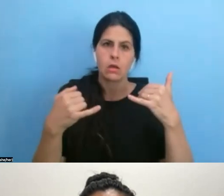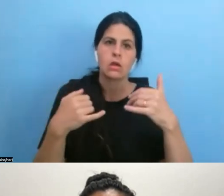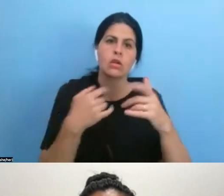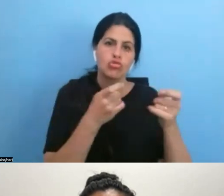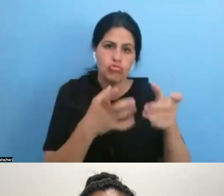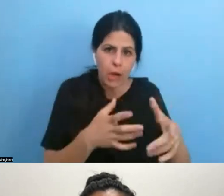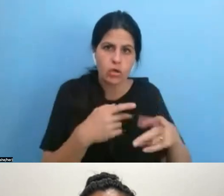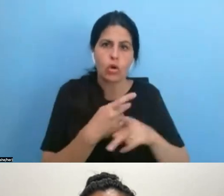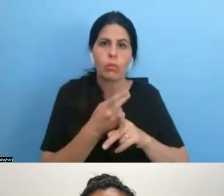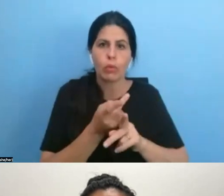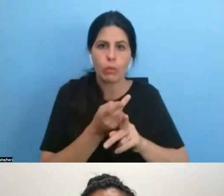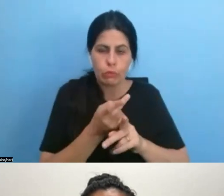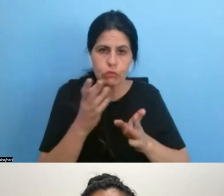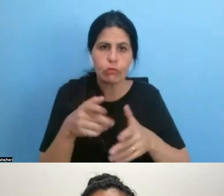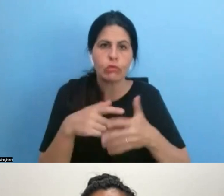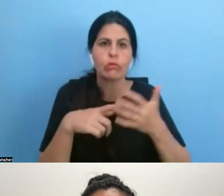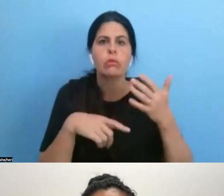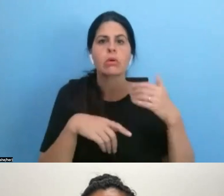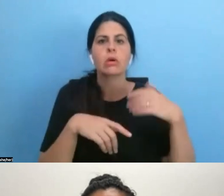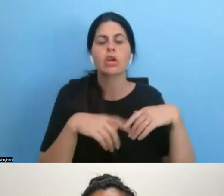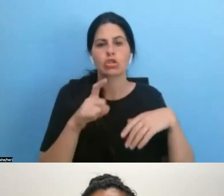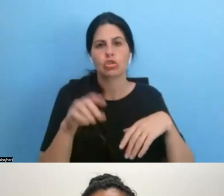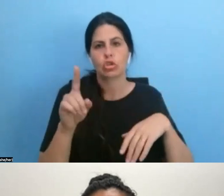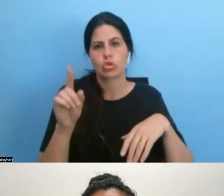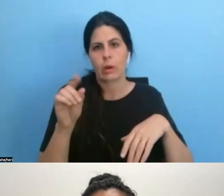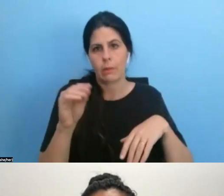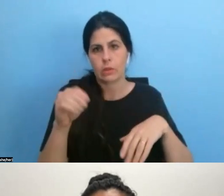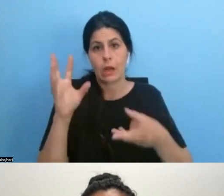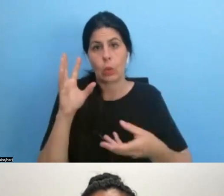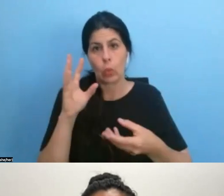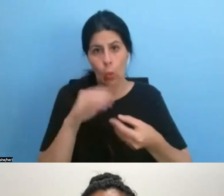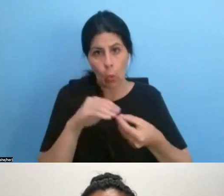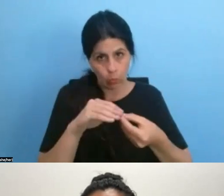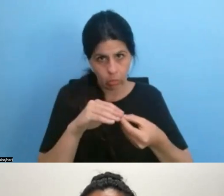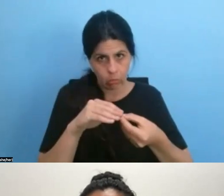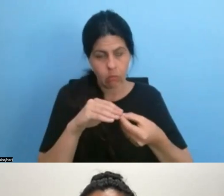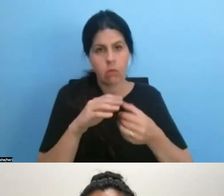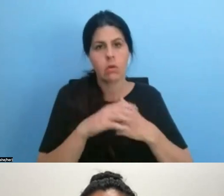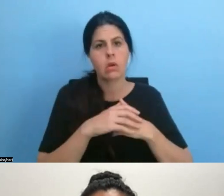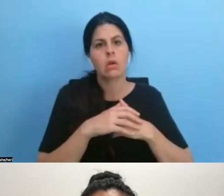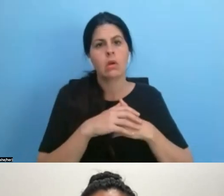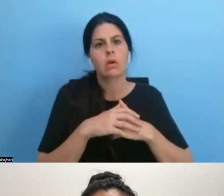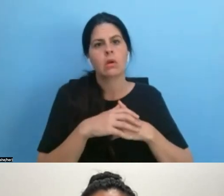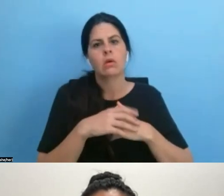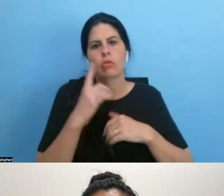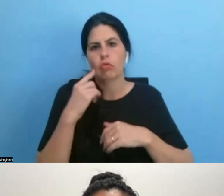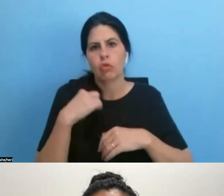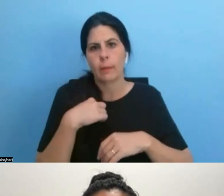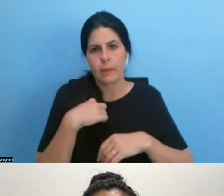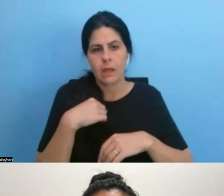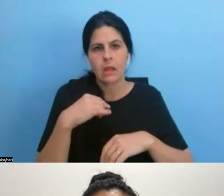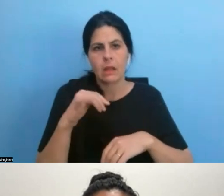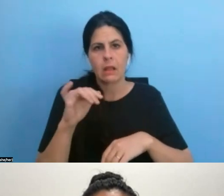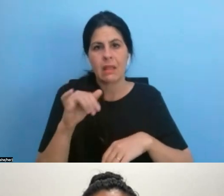at the producing class should receive 20% total. Um, to me, that is if a project is fully